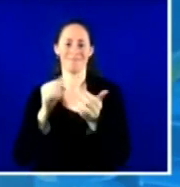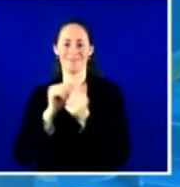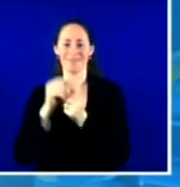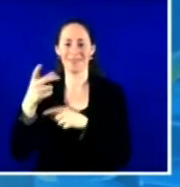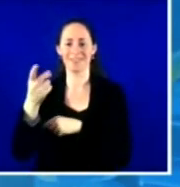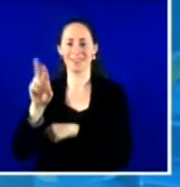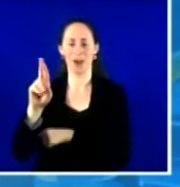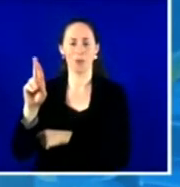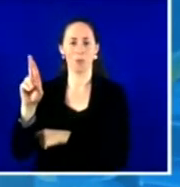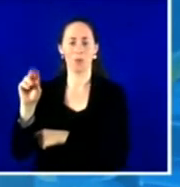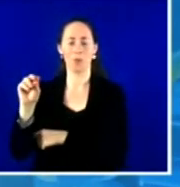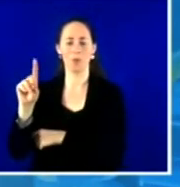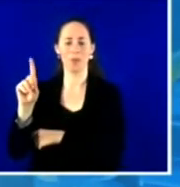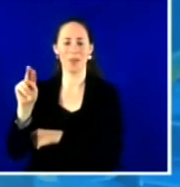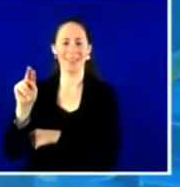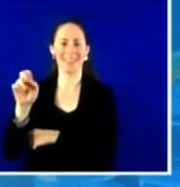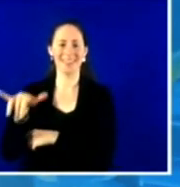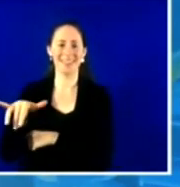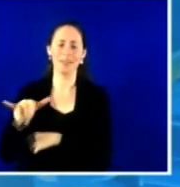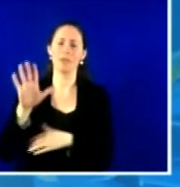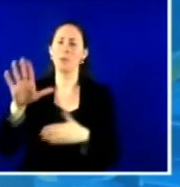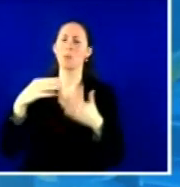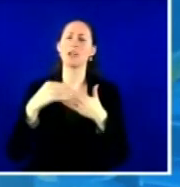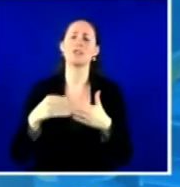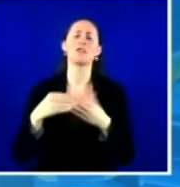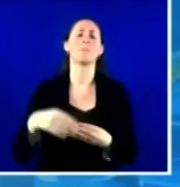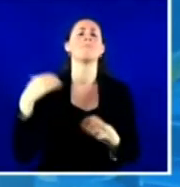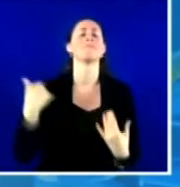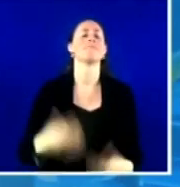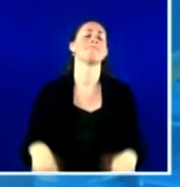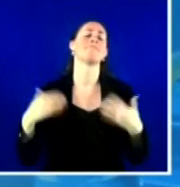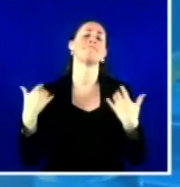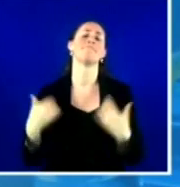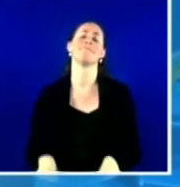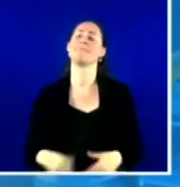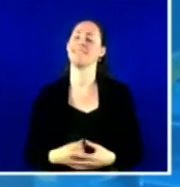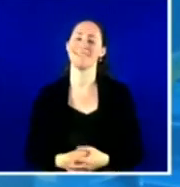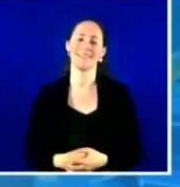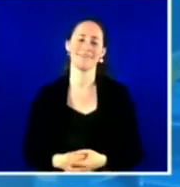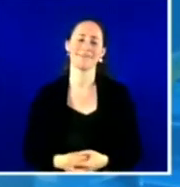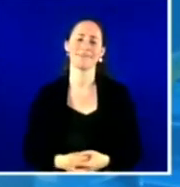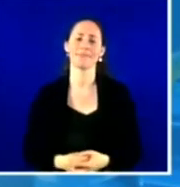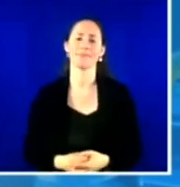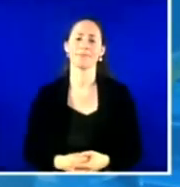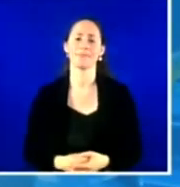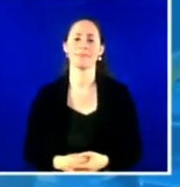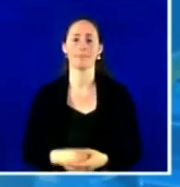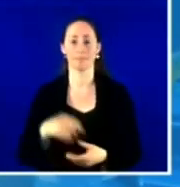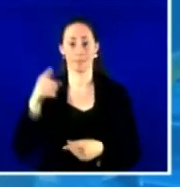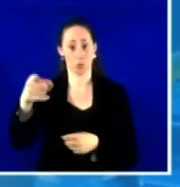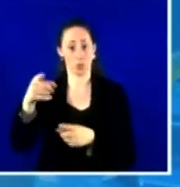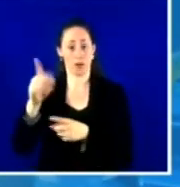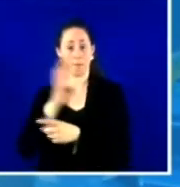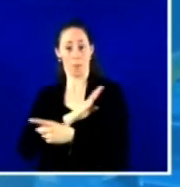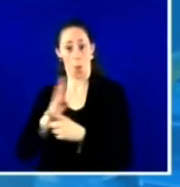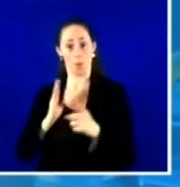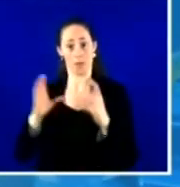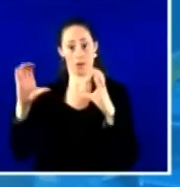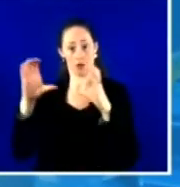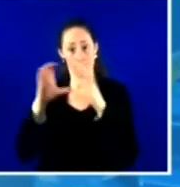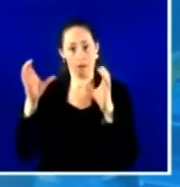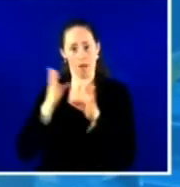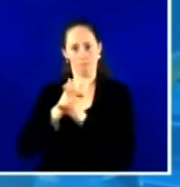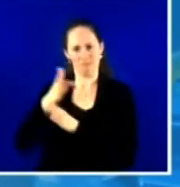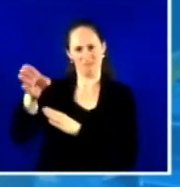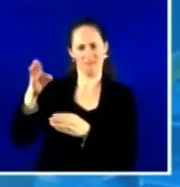has been just tremendous in this space. Now, you're a birth-certified internal medicine physician in leadership at the Birmingham,